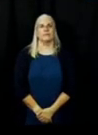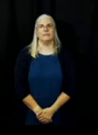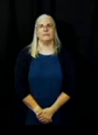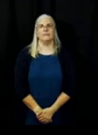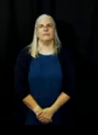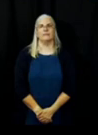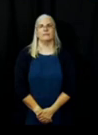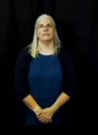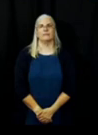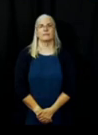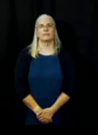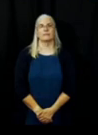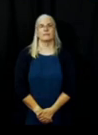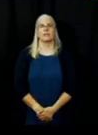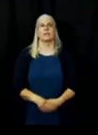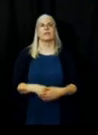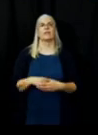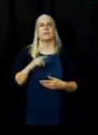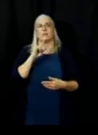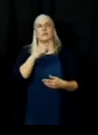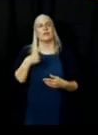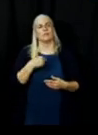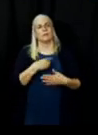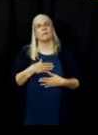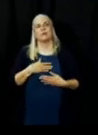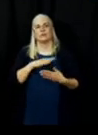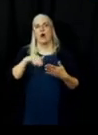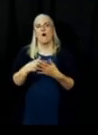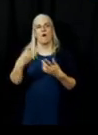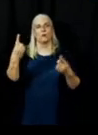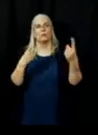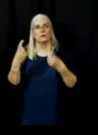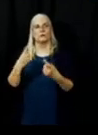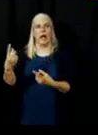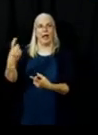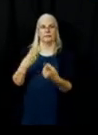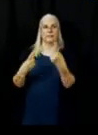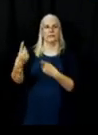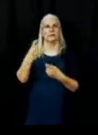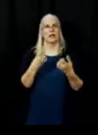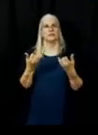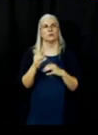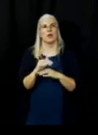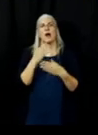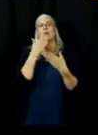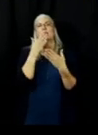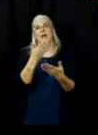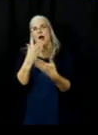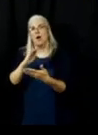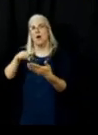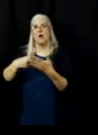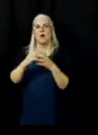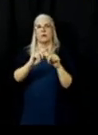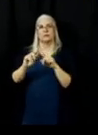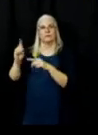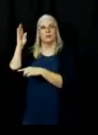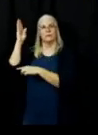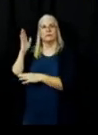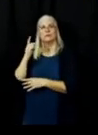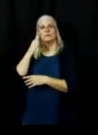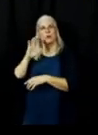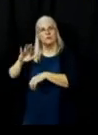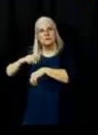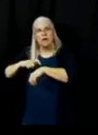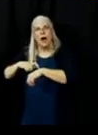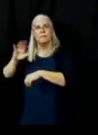we do appreciate all the questions that have come in this evening we'd like to thank all the presenters for their information if you would like to